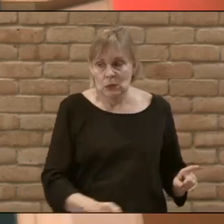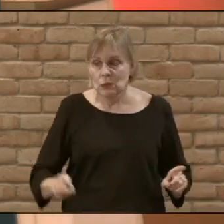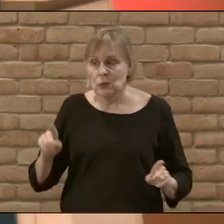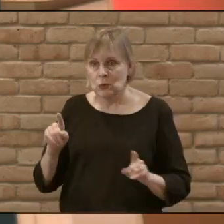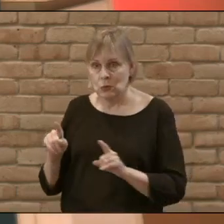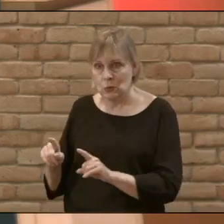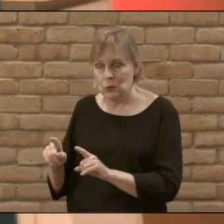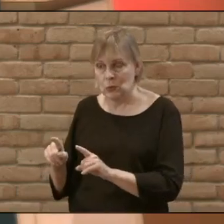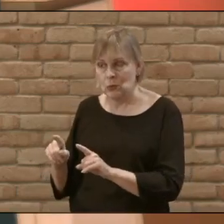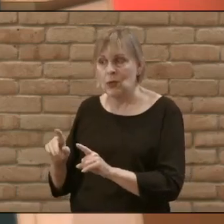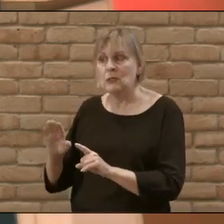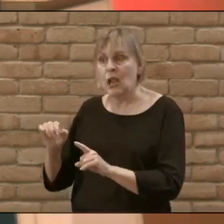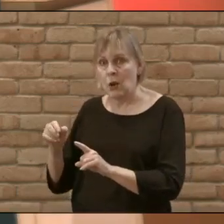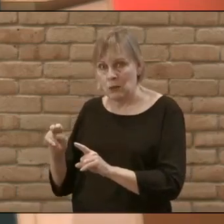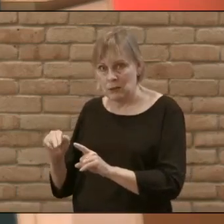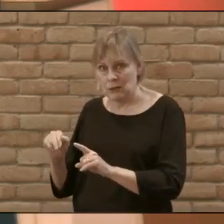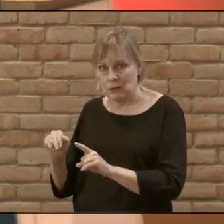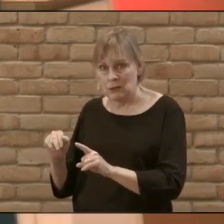disciples to you and me